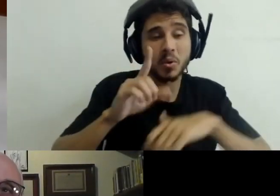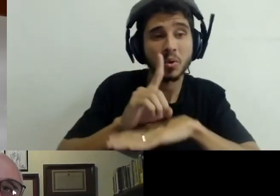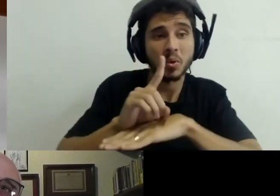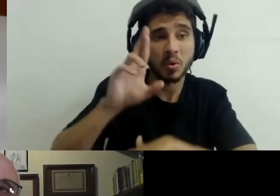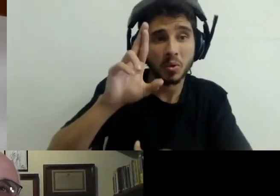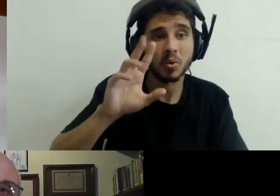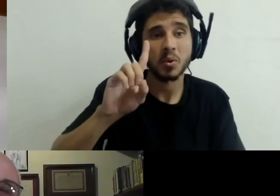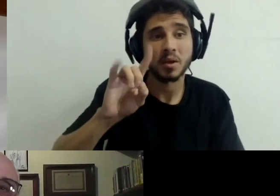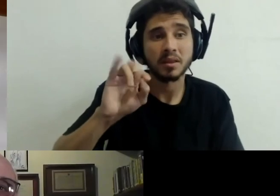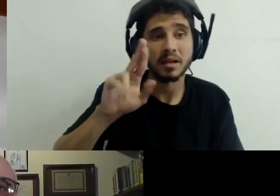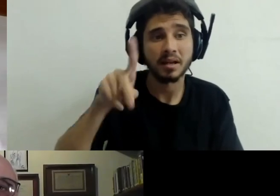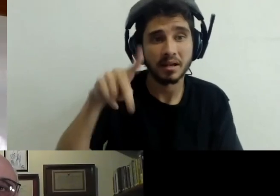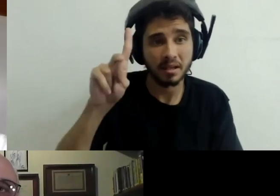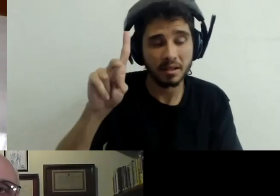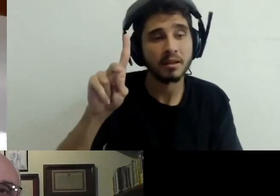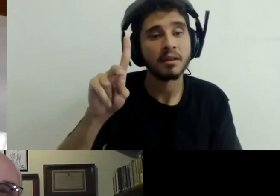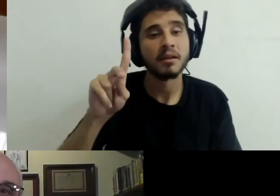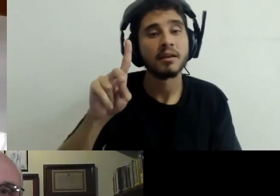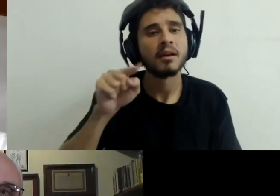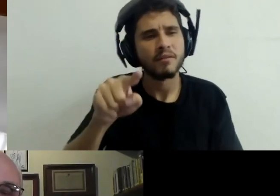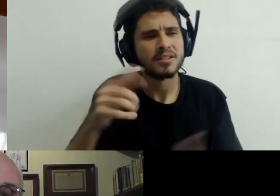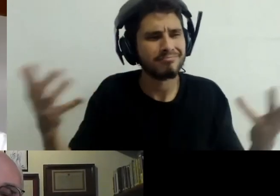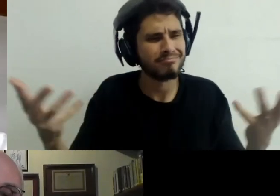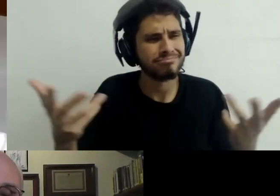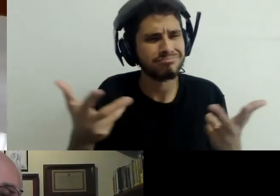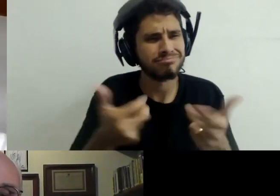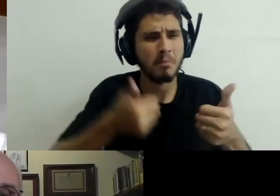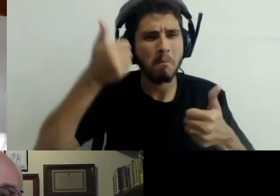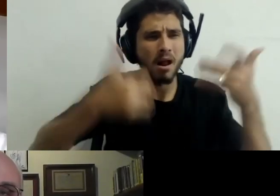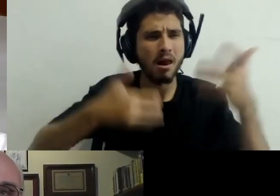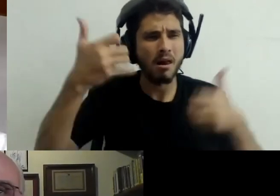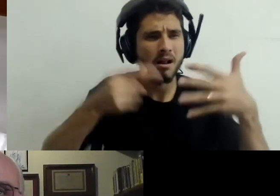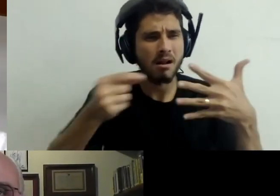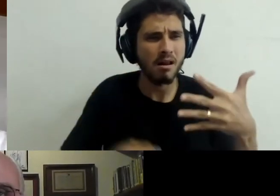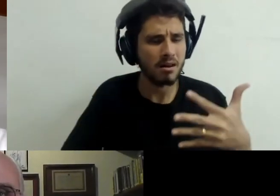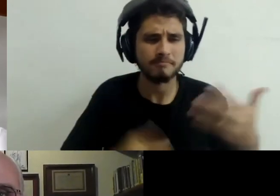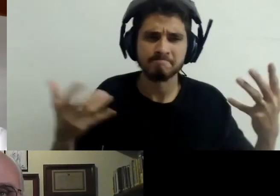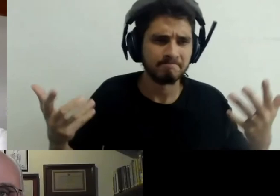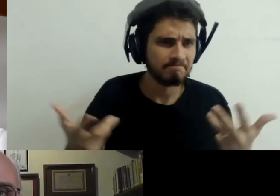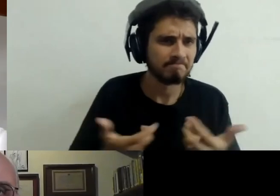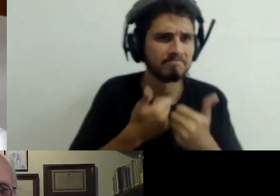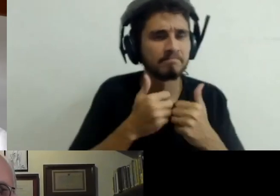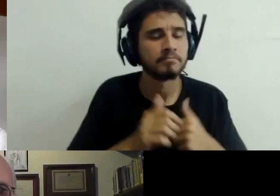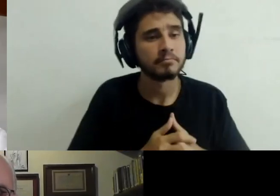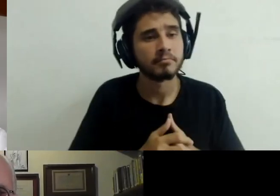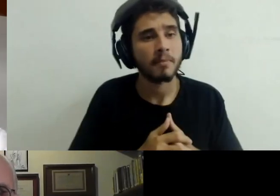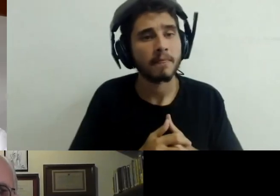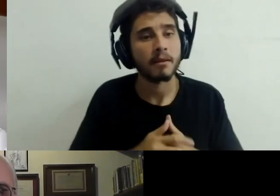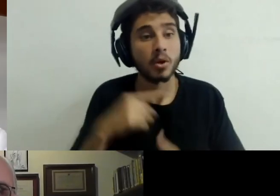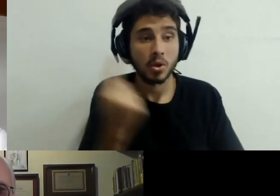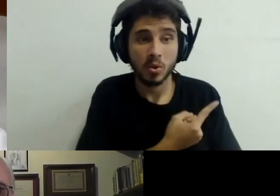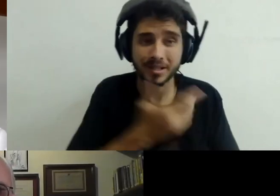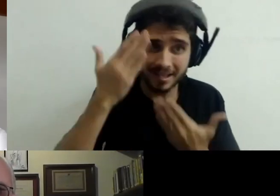lecture. And we are very grateful for your presence in our meeting.